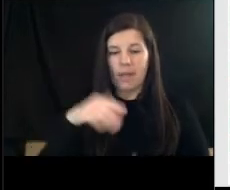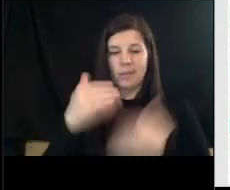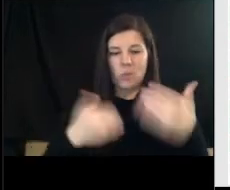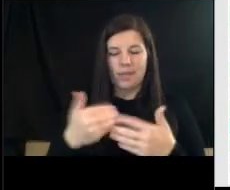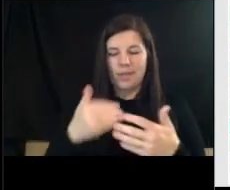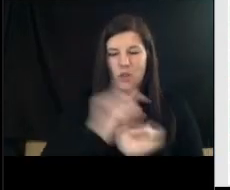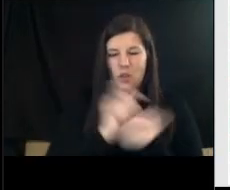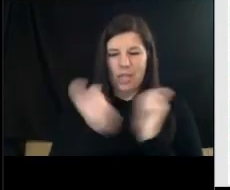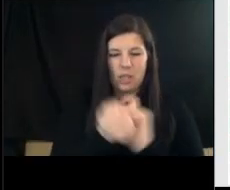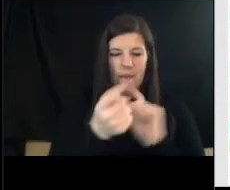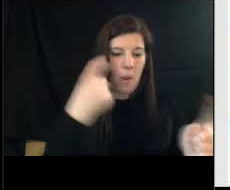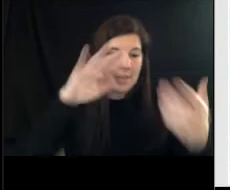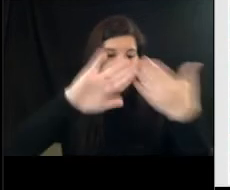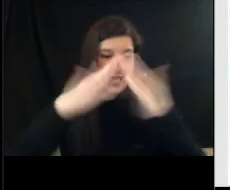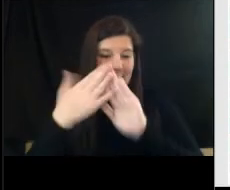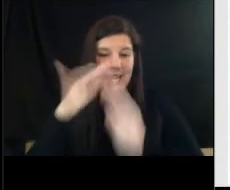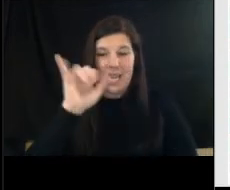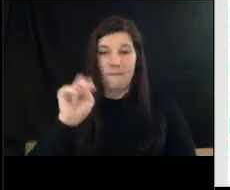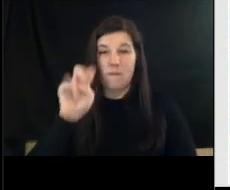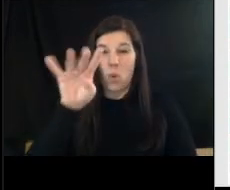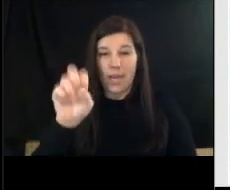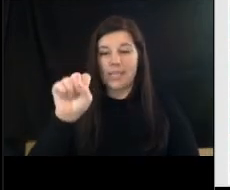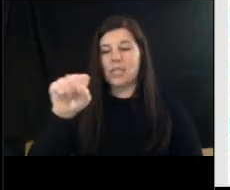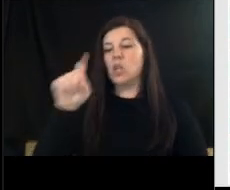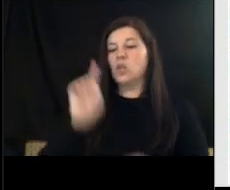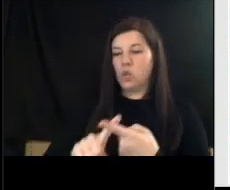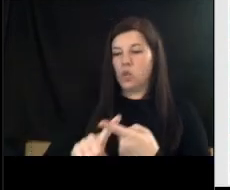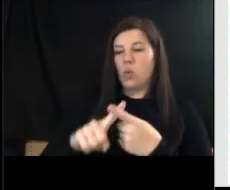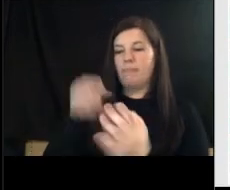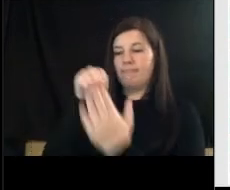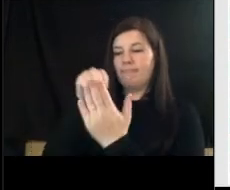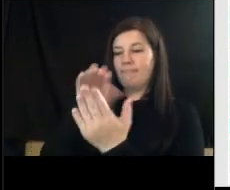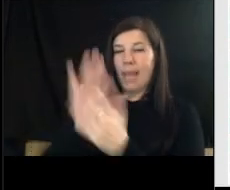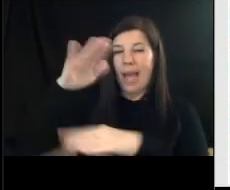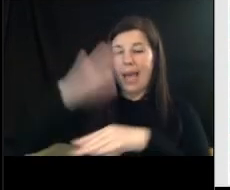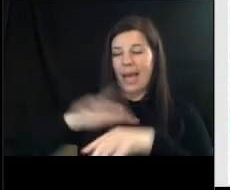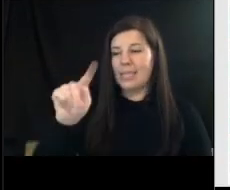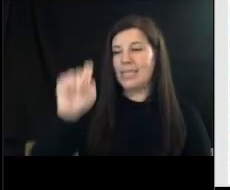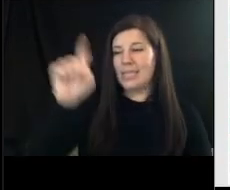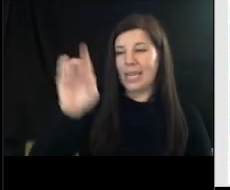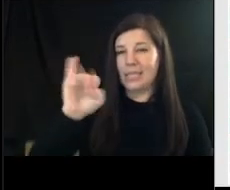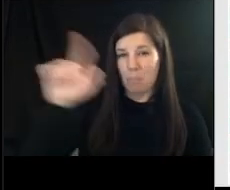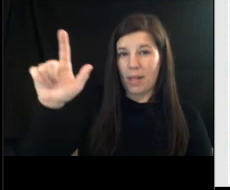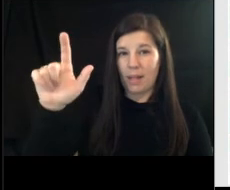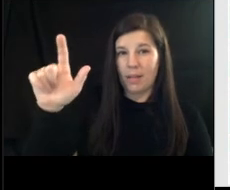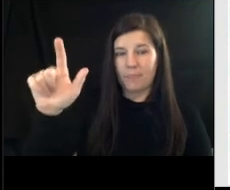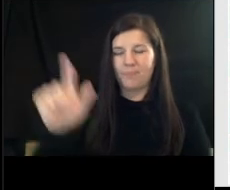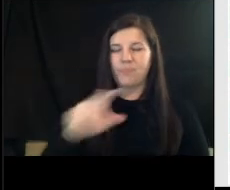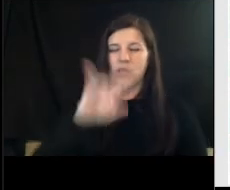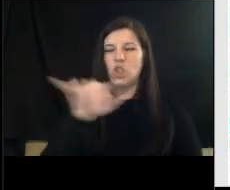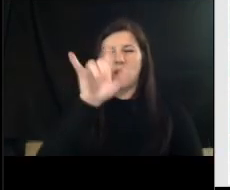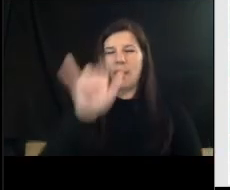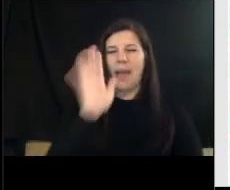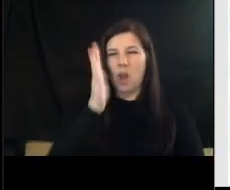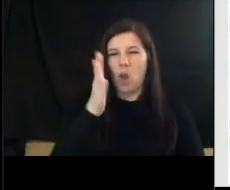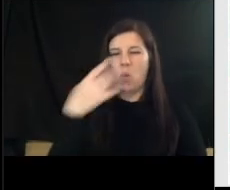to place it on a tax bill when you go through your budgeting process in july you'll consider this and whether you want to do this on a preliminary